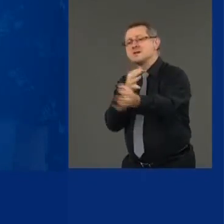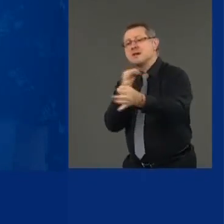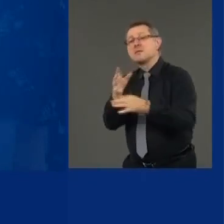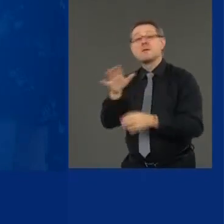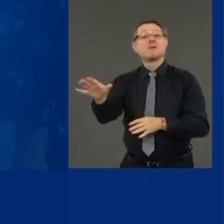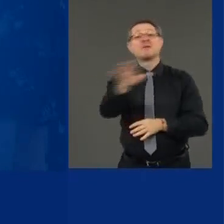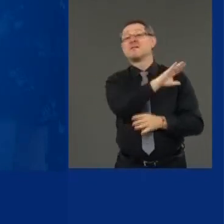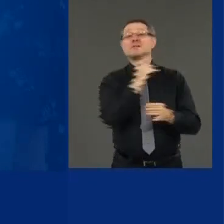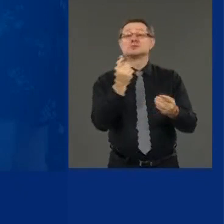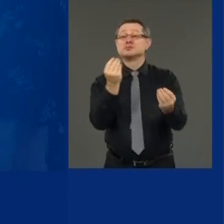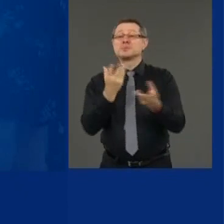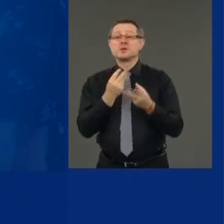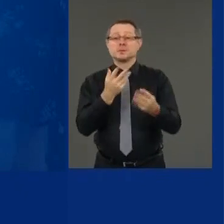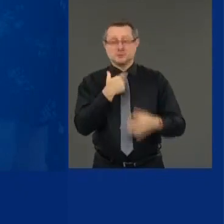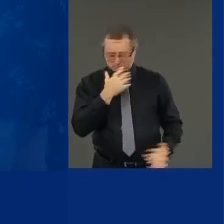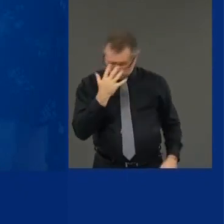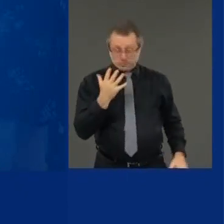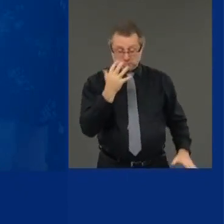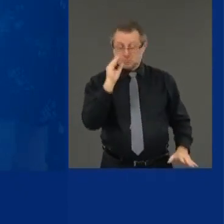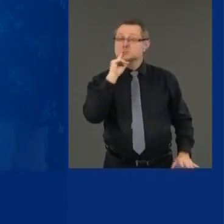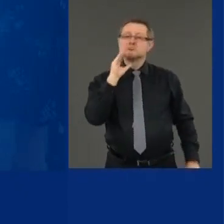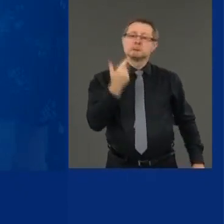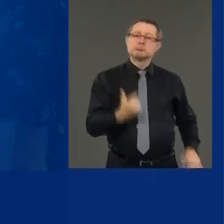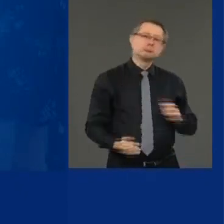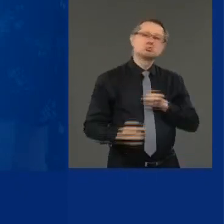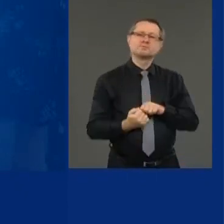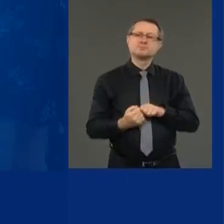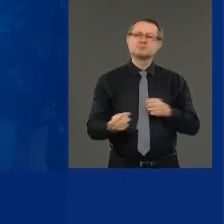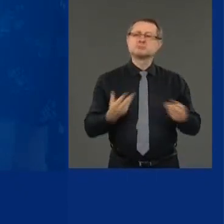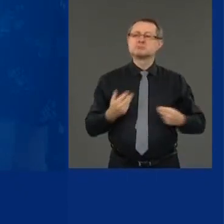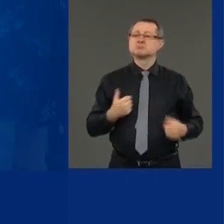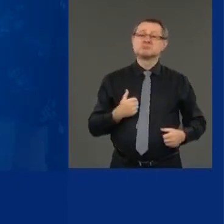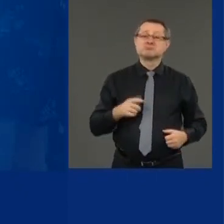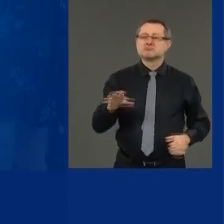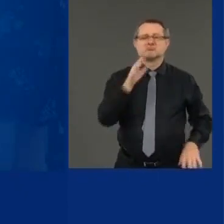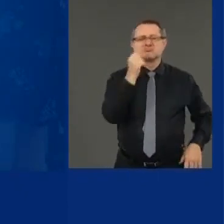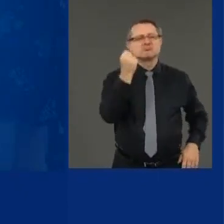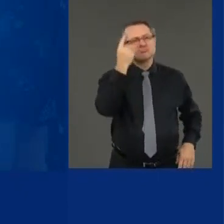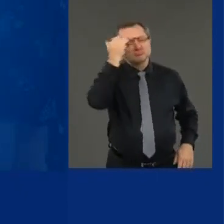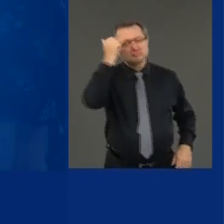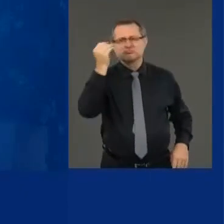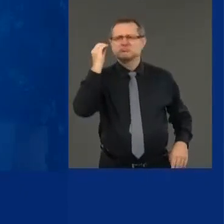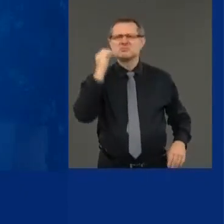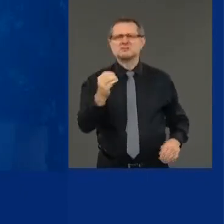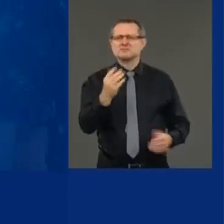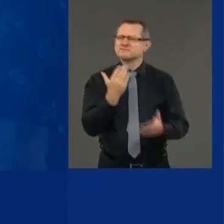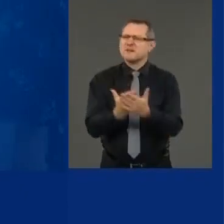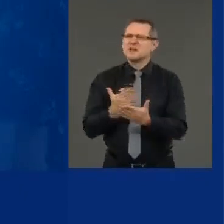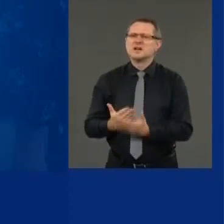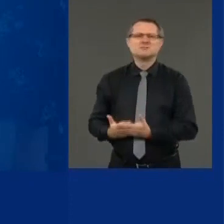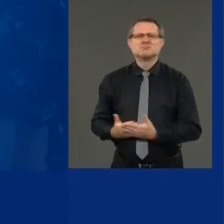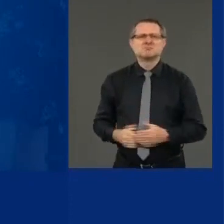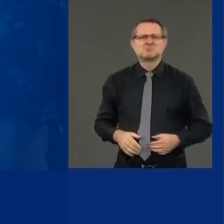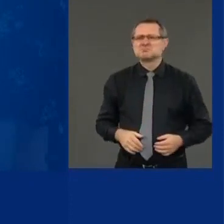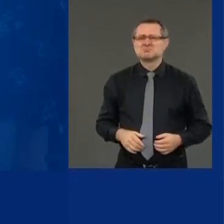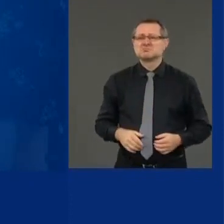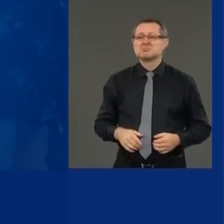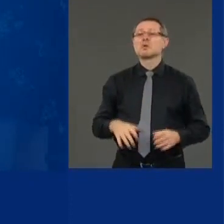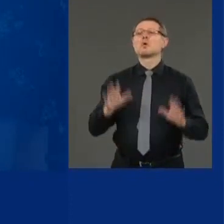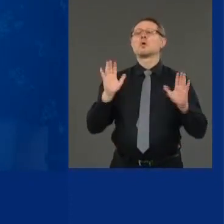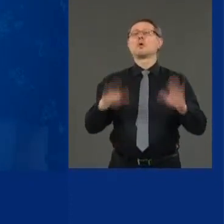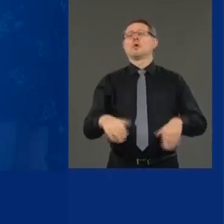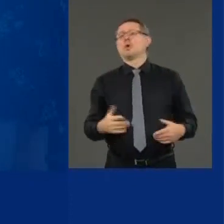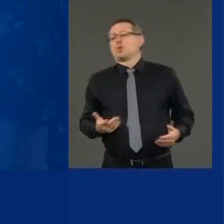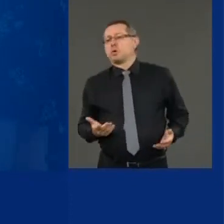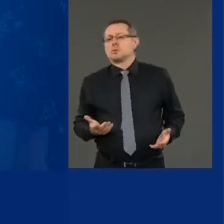don't know the facts. They are dealing with assumptions that are just not true. So first,